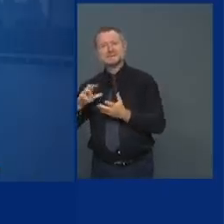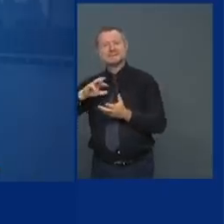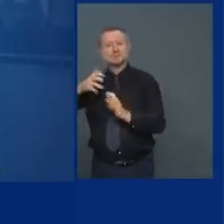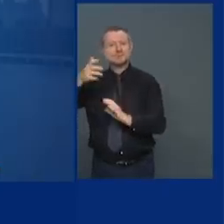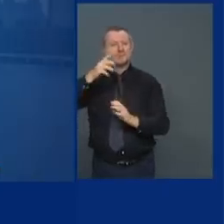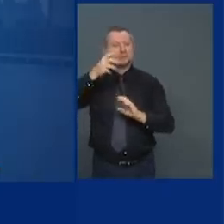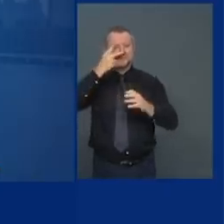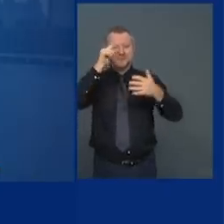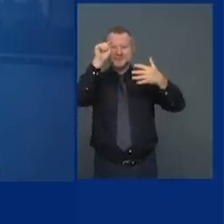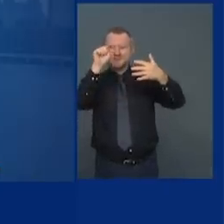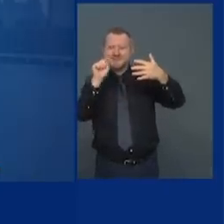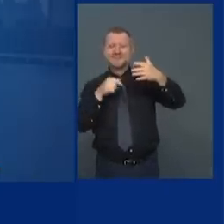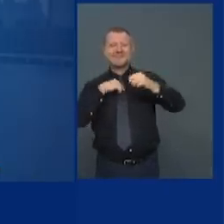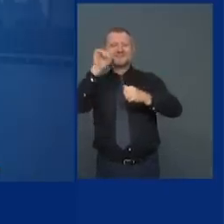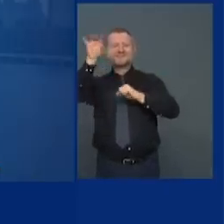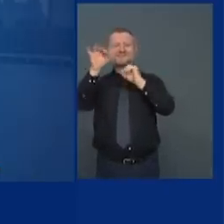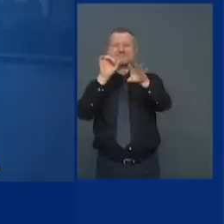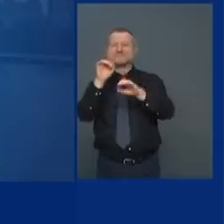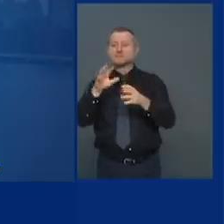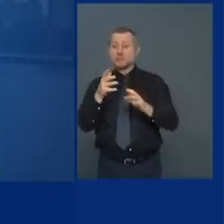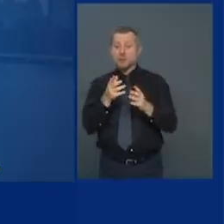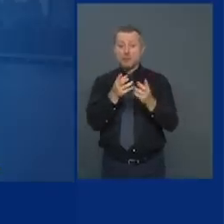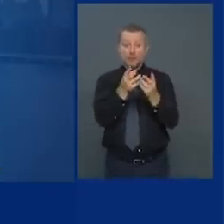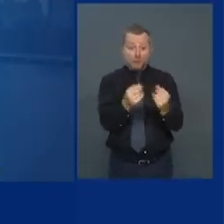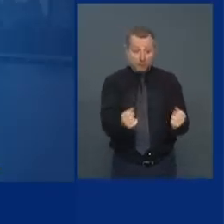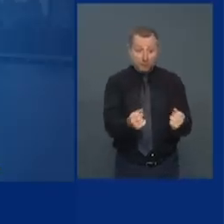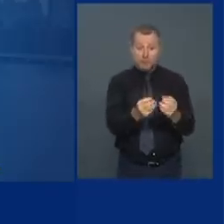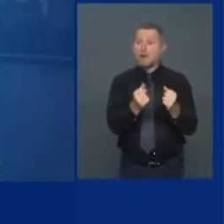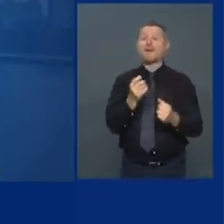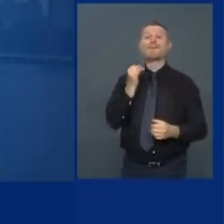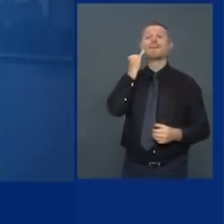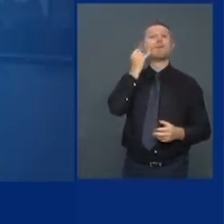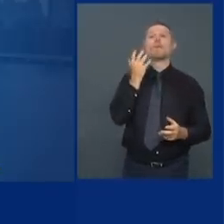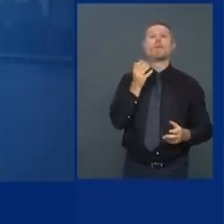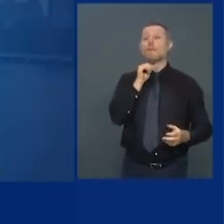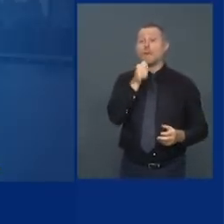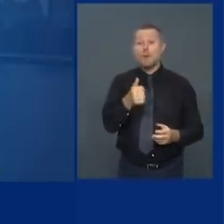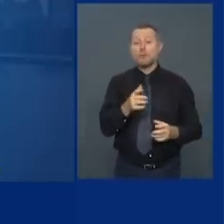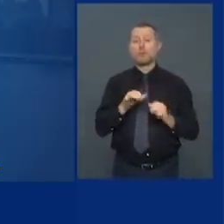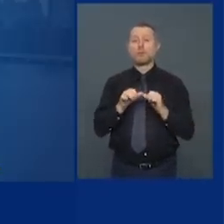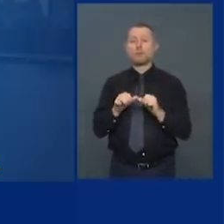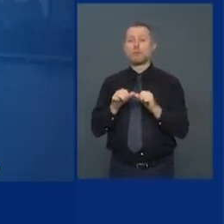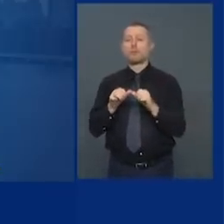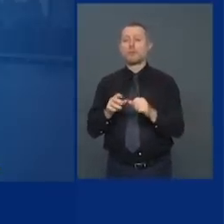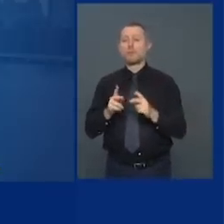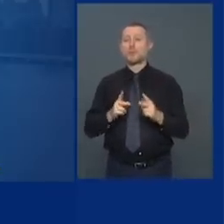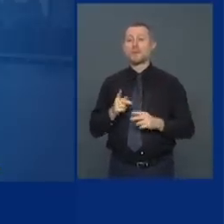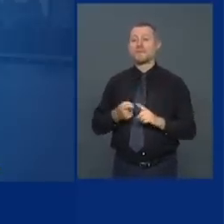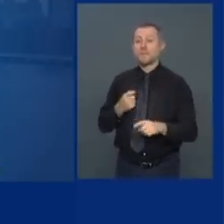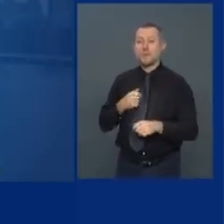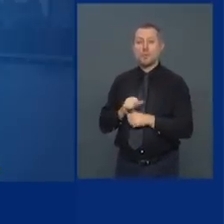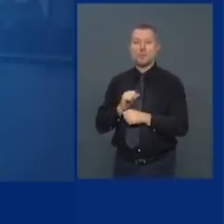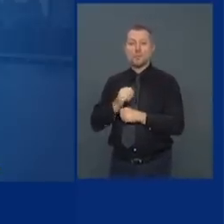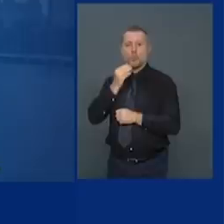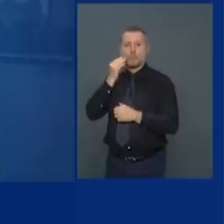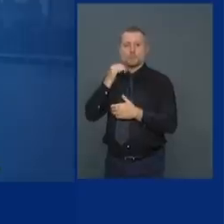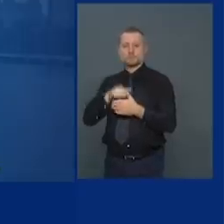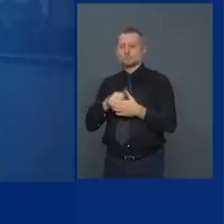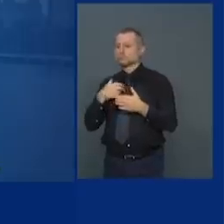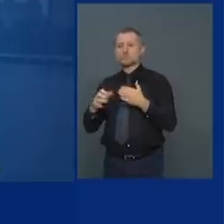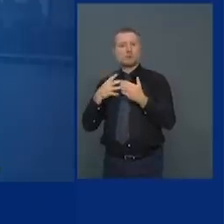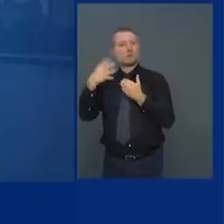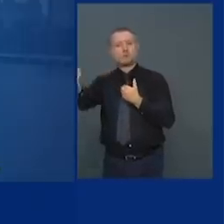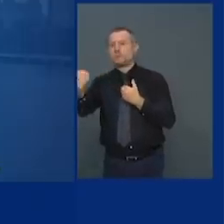permanent you have people working from home people who don't want to go into the office people who are living in other